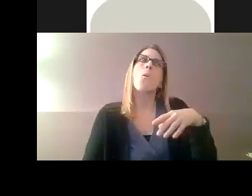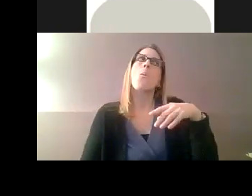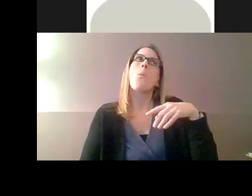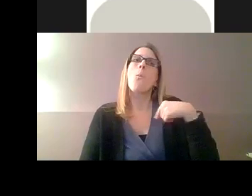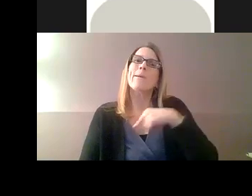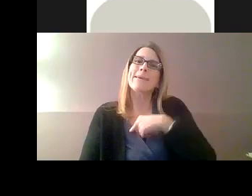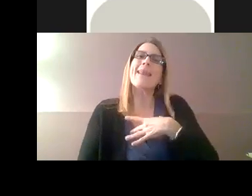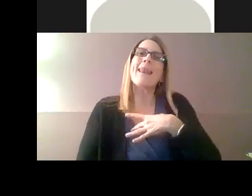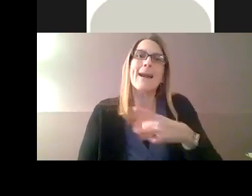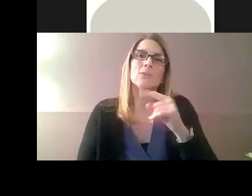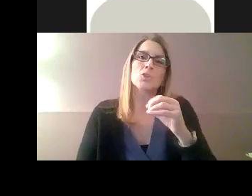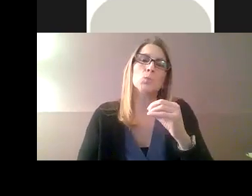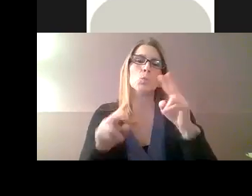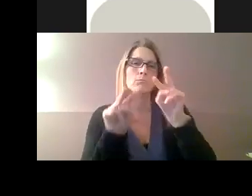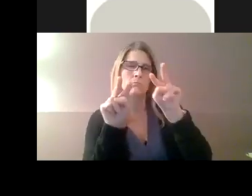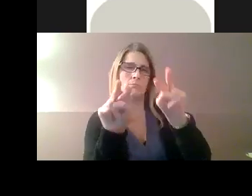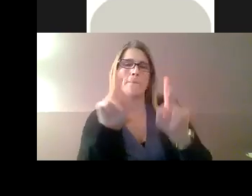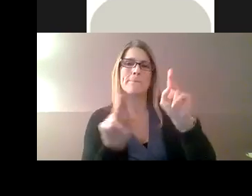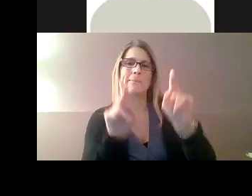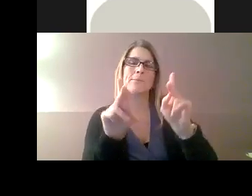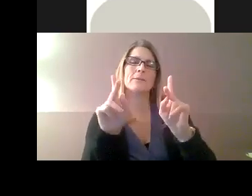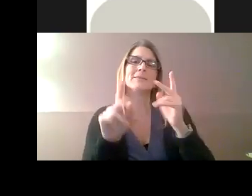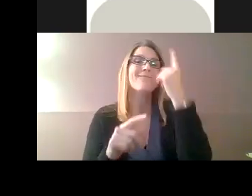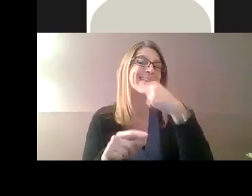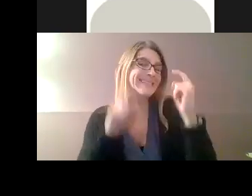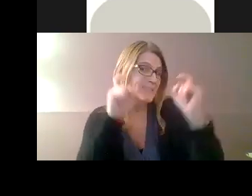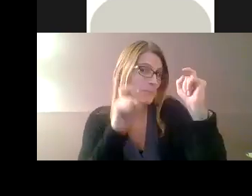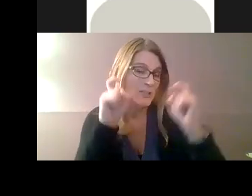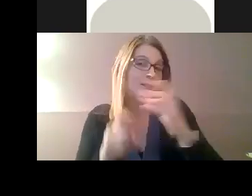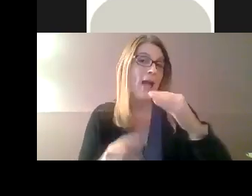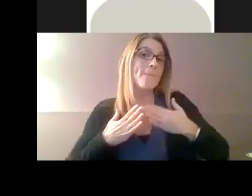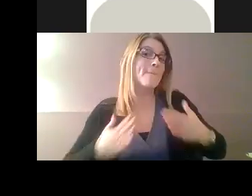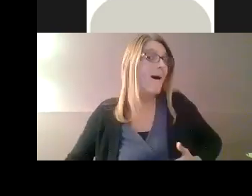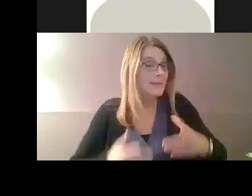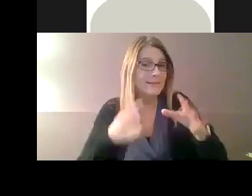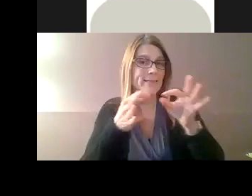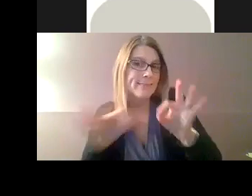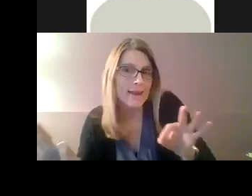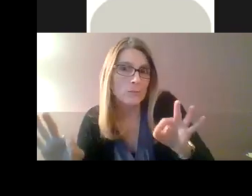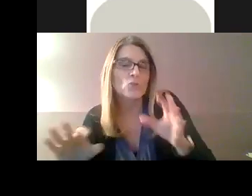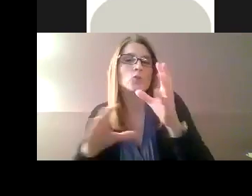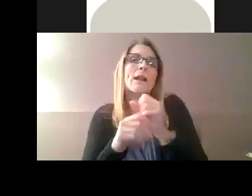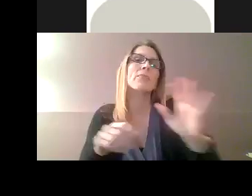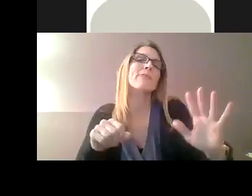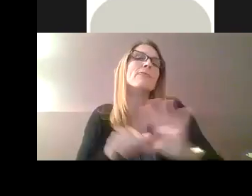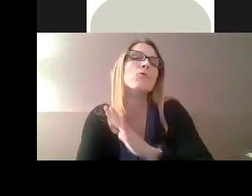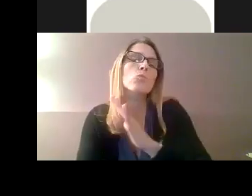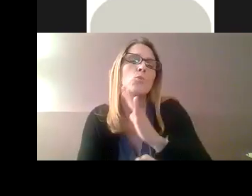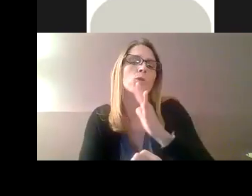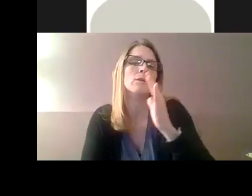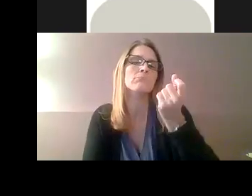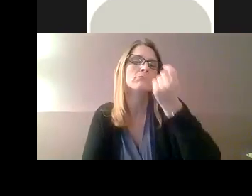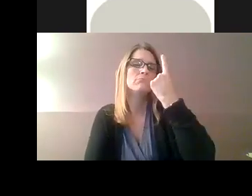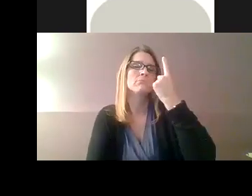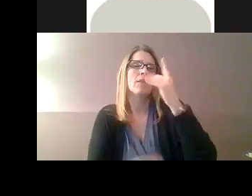either be standing or sitting next to or a little bit behind you. So the deaf individual can see your face and your expressions